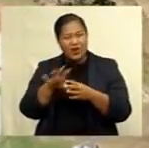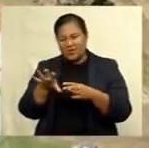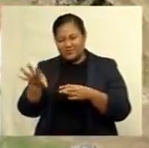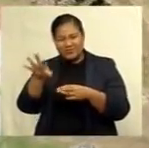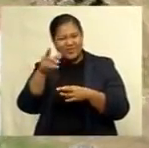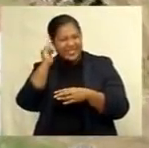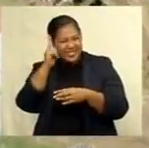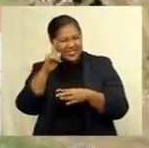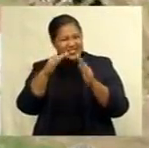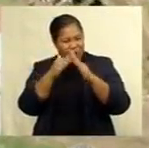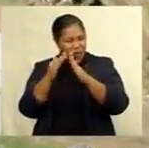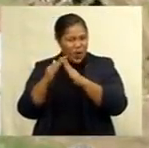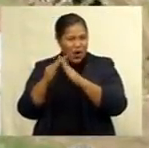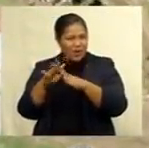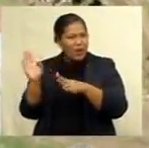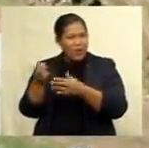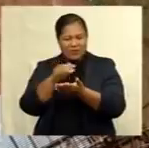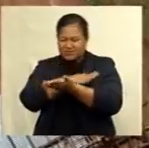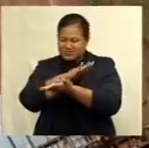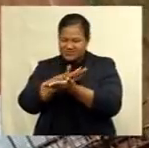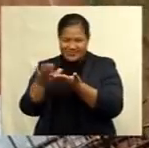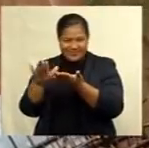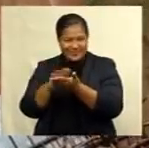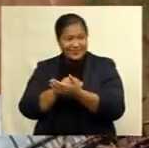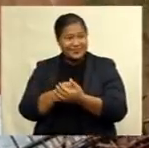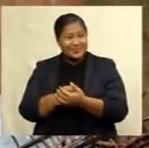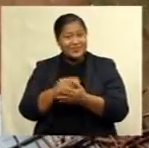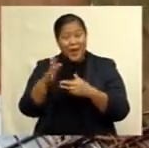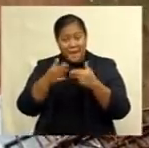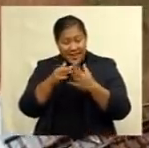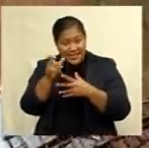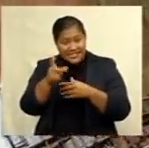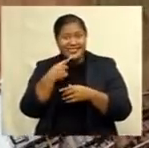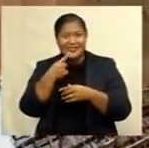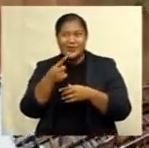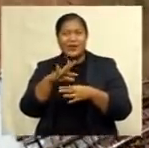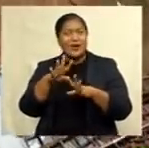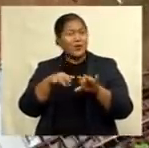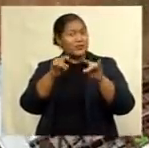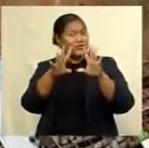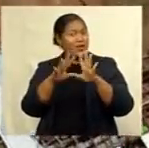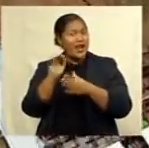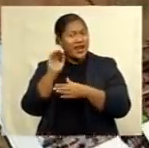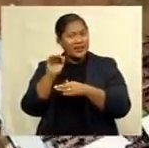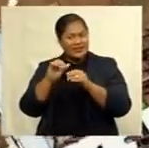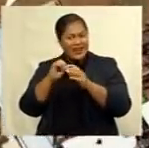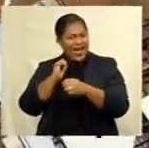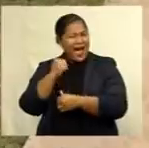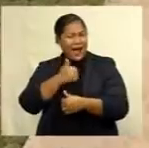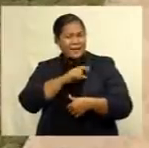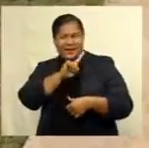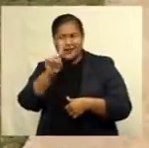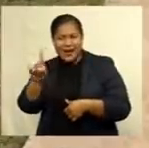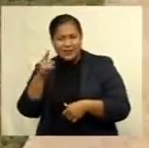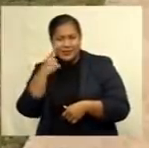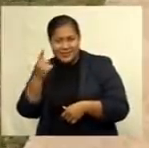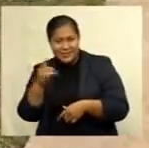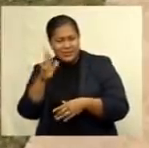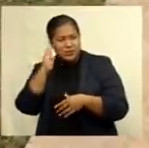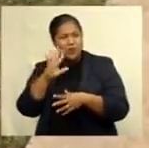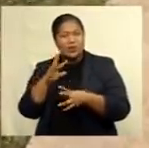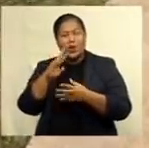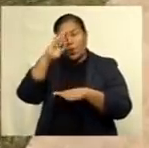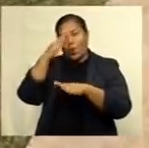teachers' quarters were left in ruins. Mbalay-Namau says when the Australian Defence Forces inspected the school, it gave them hope.